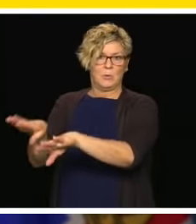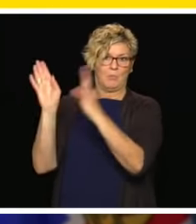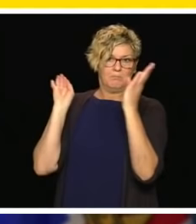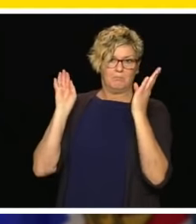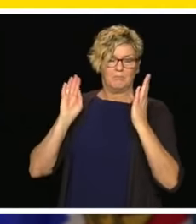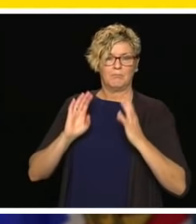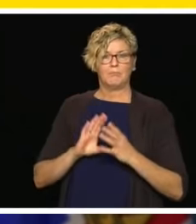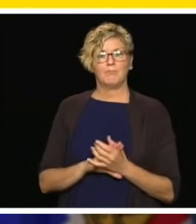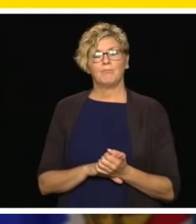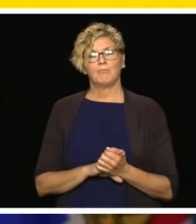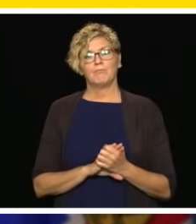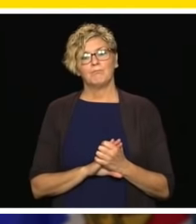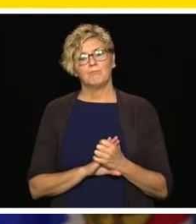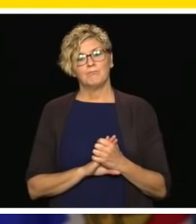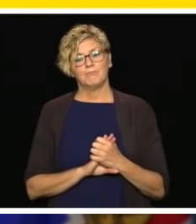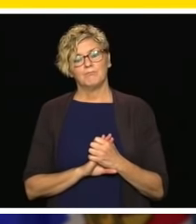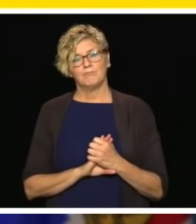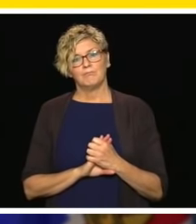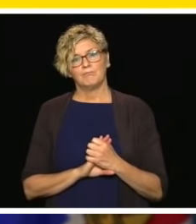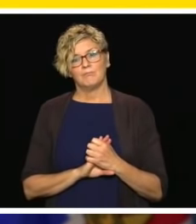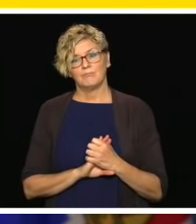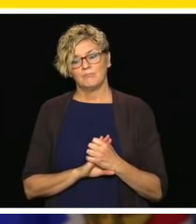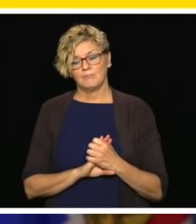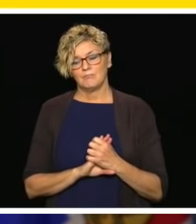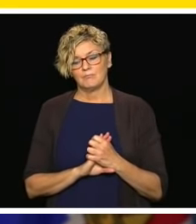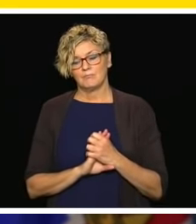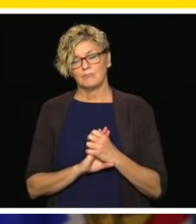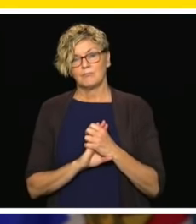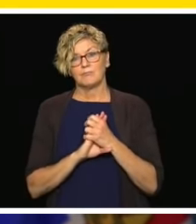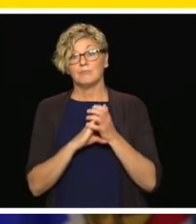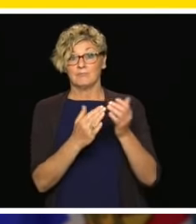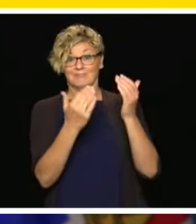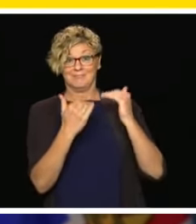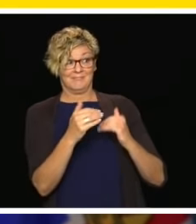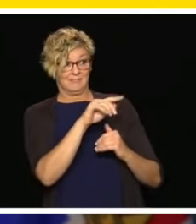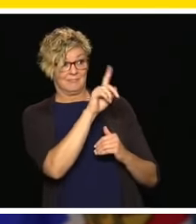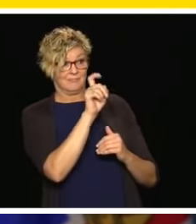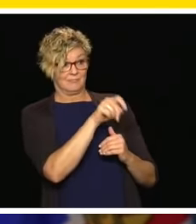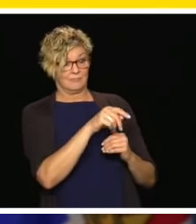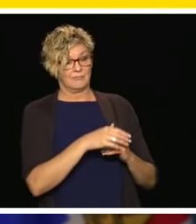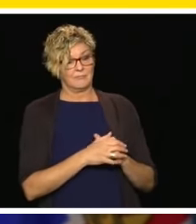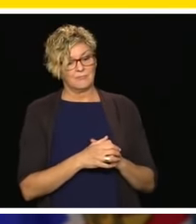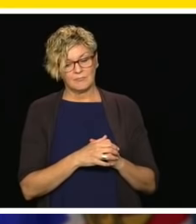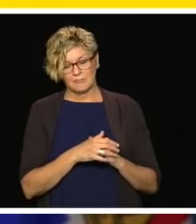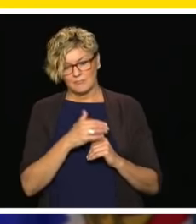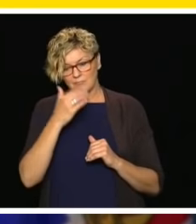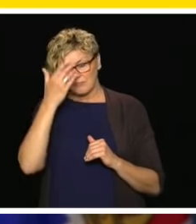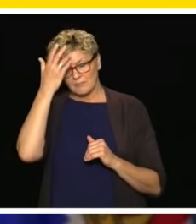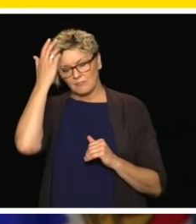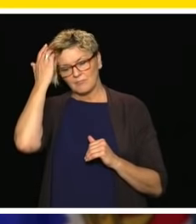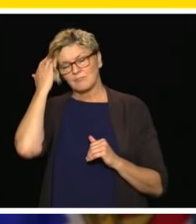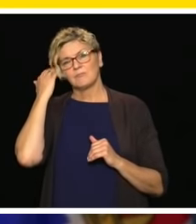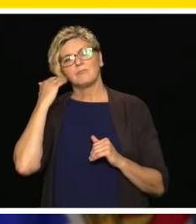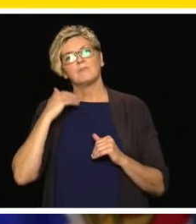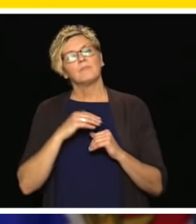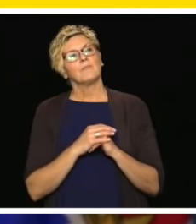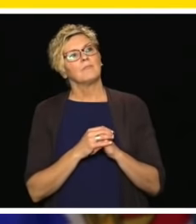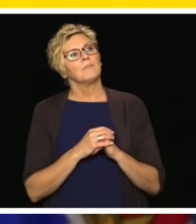when the pandemic is over. Thank you. Our next question is from Alex McKean.